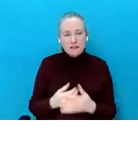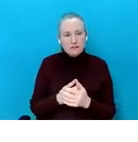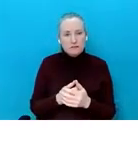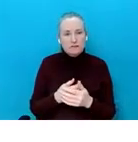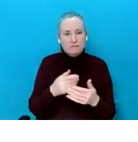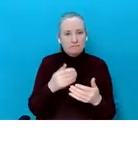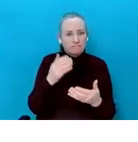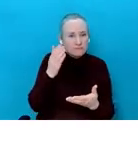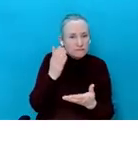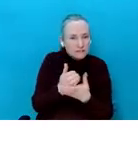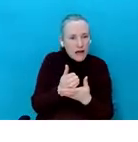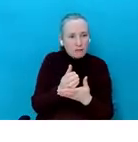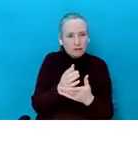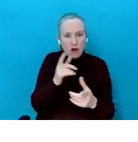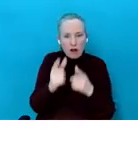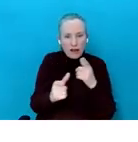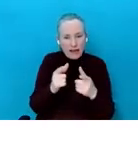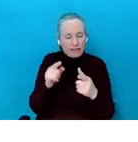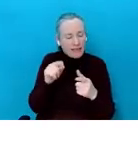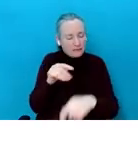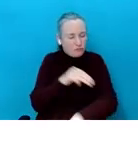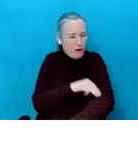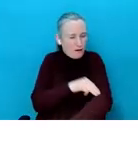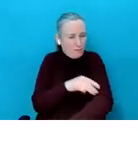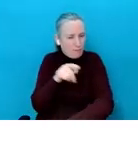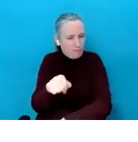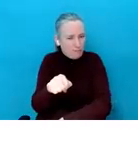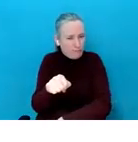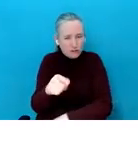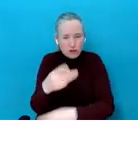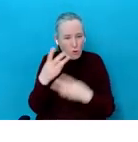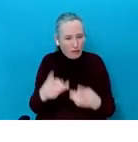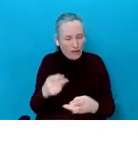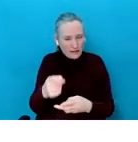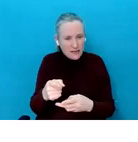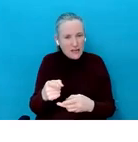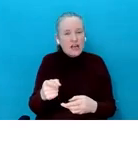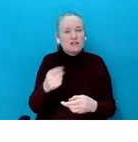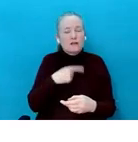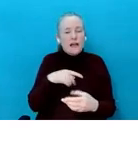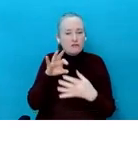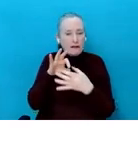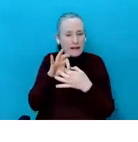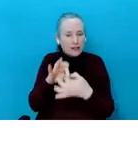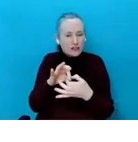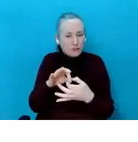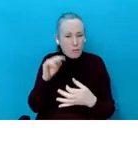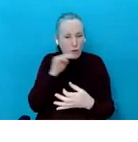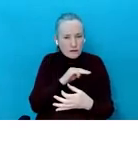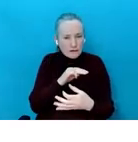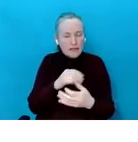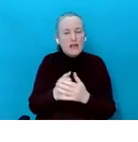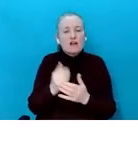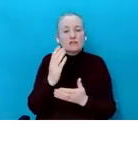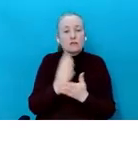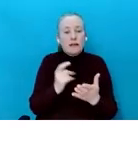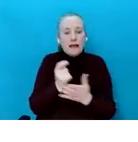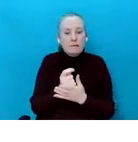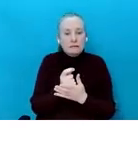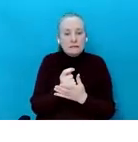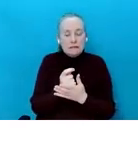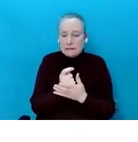stops, when the problems really start. So that's what we want to avoid. So just that relationship getting in there. And sometimes you're going to hear things you don't want to hear,